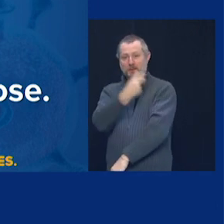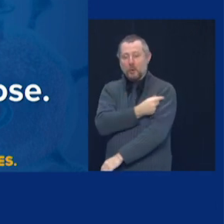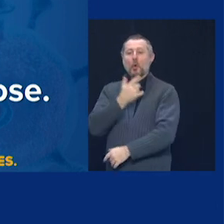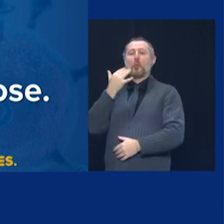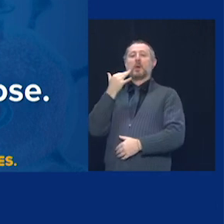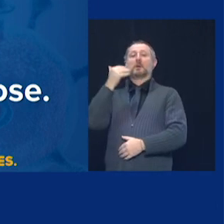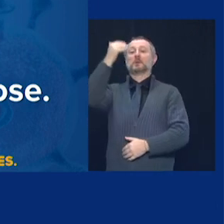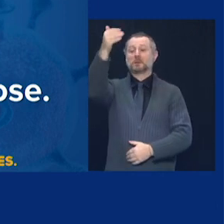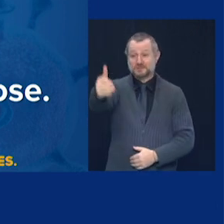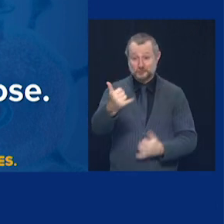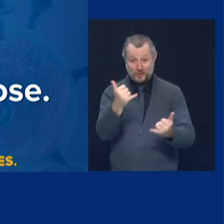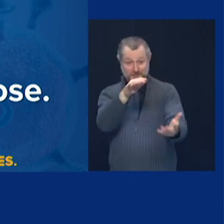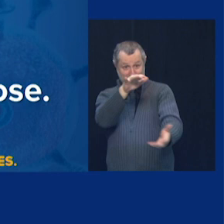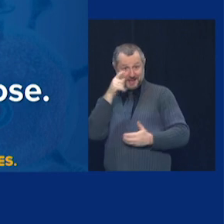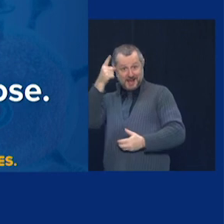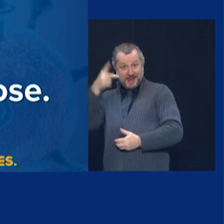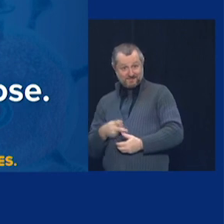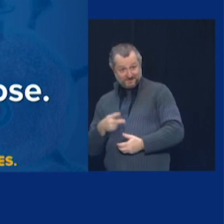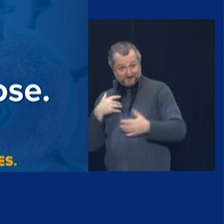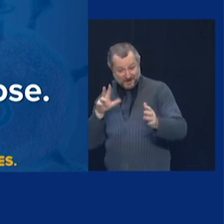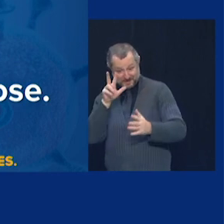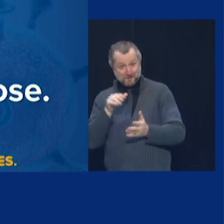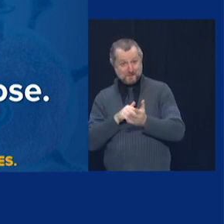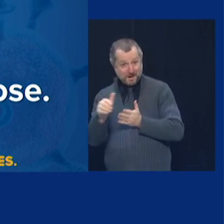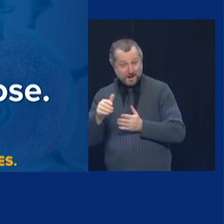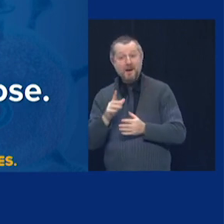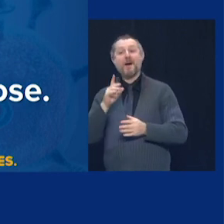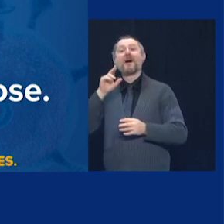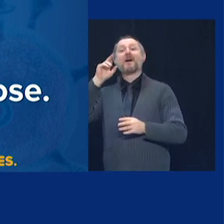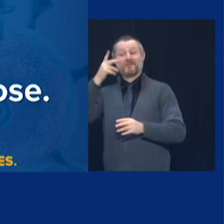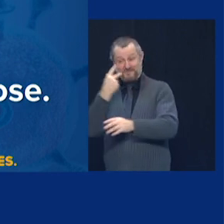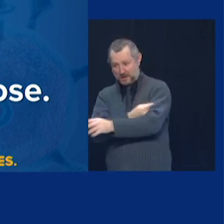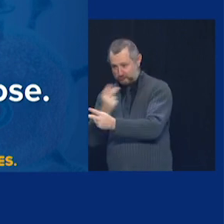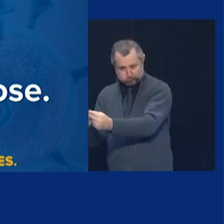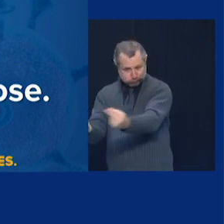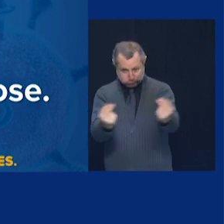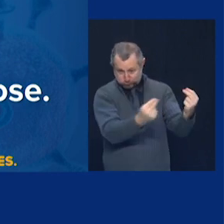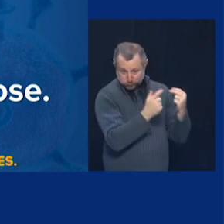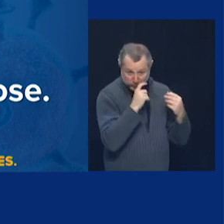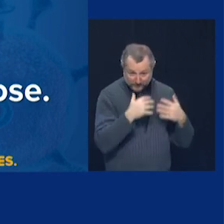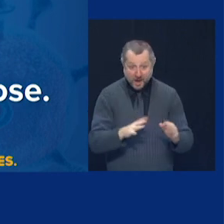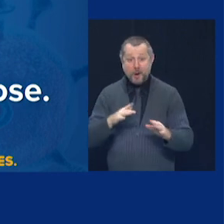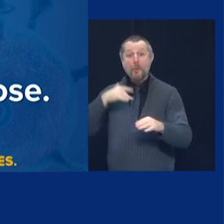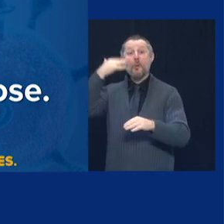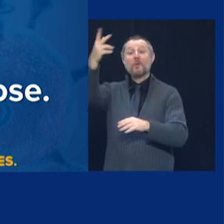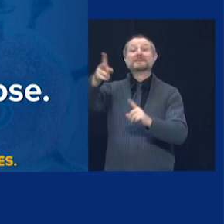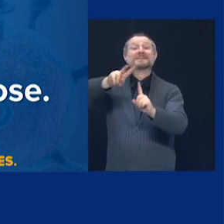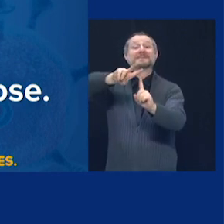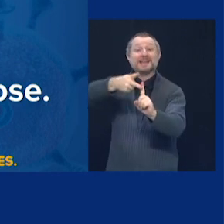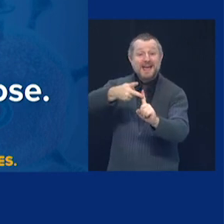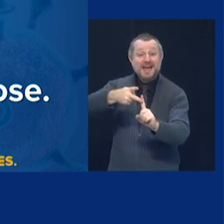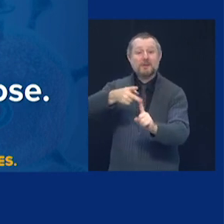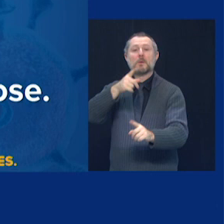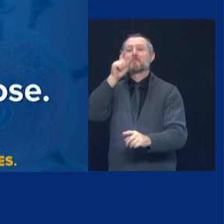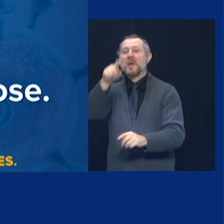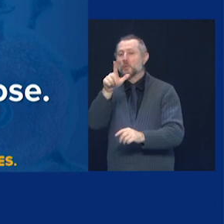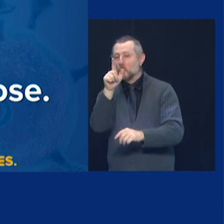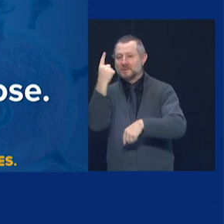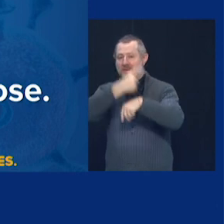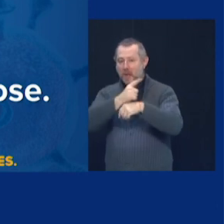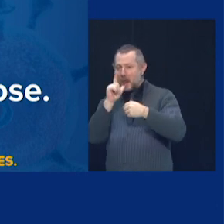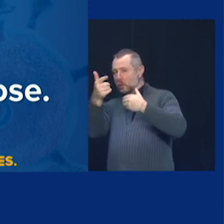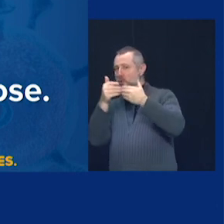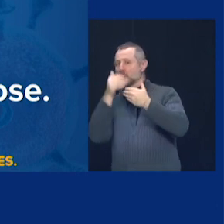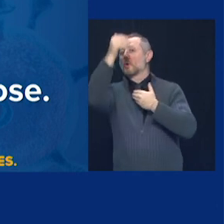vaccines to do the first vaccination. They will then ship, 21 days later, the